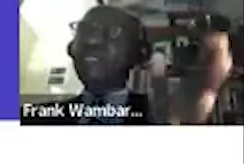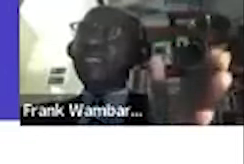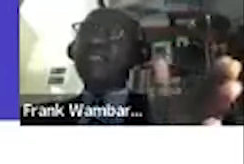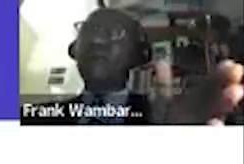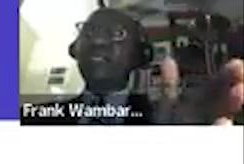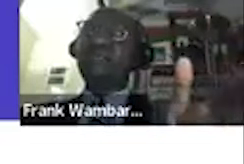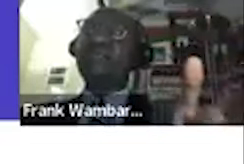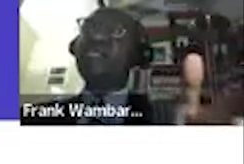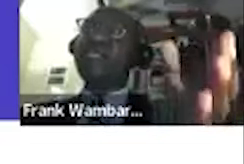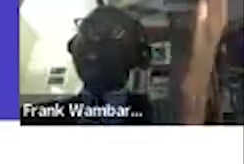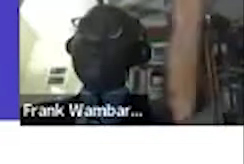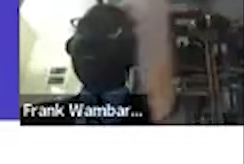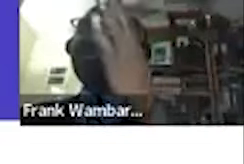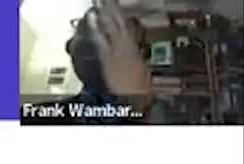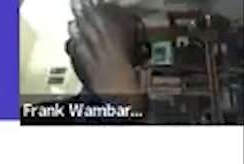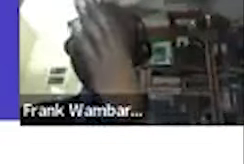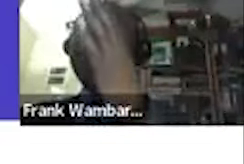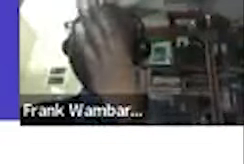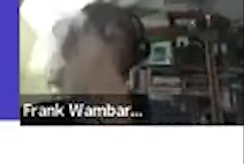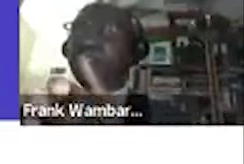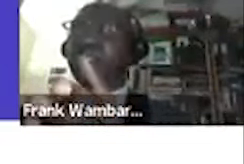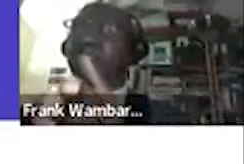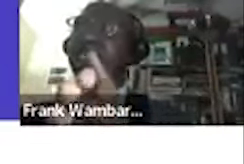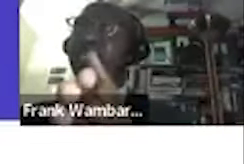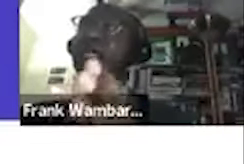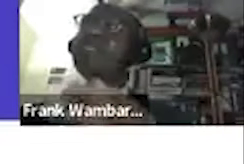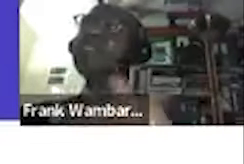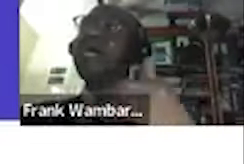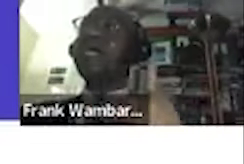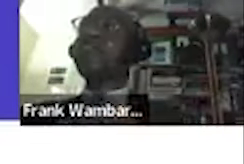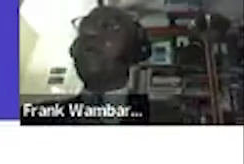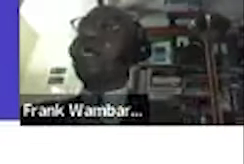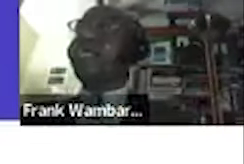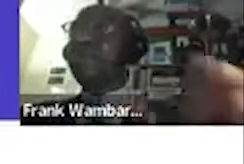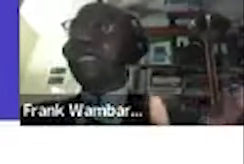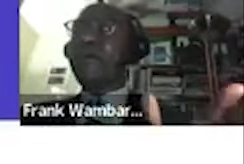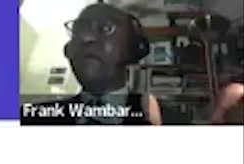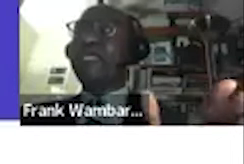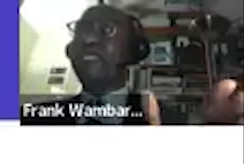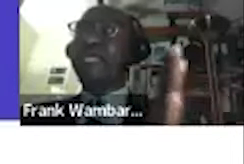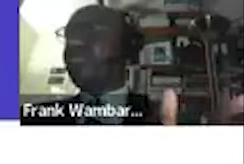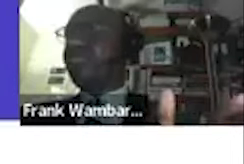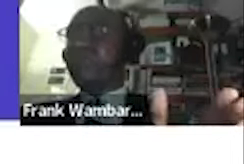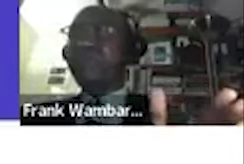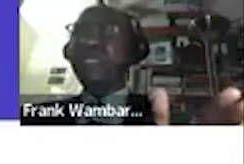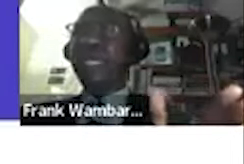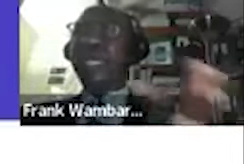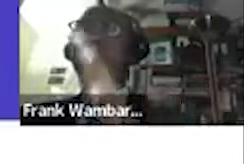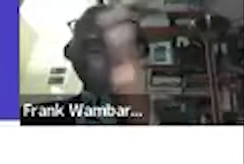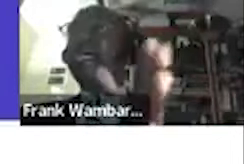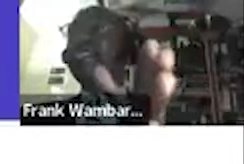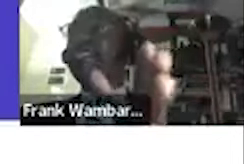university is on then during the summer you are allowed to work as many hours as possible